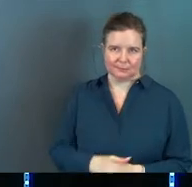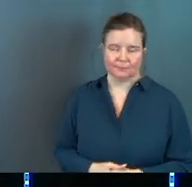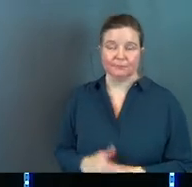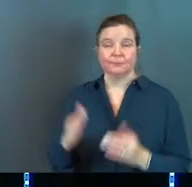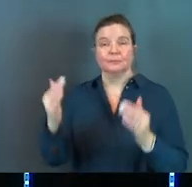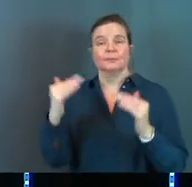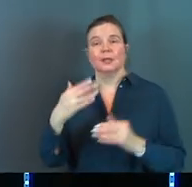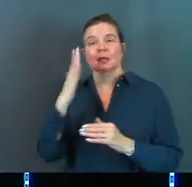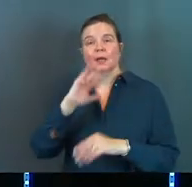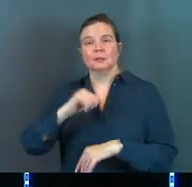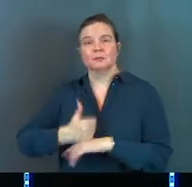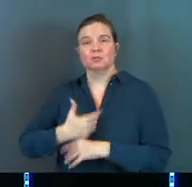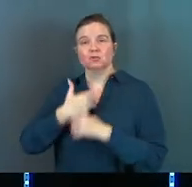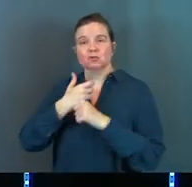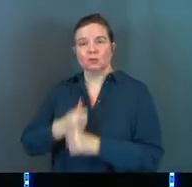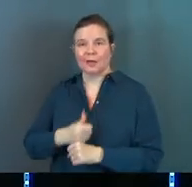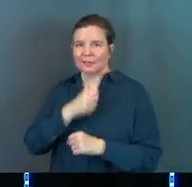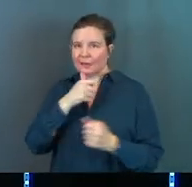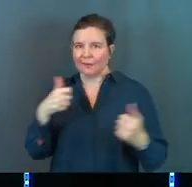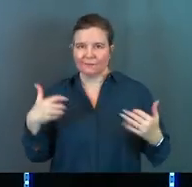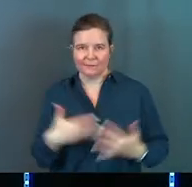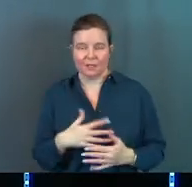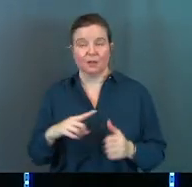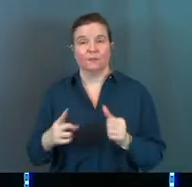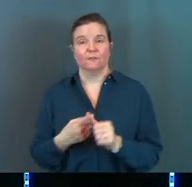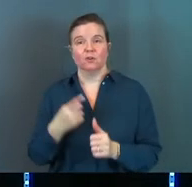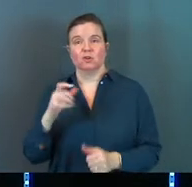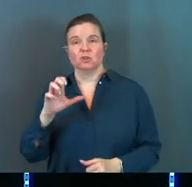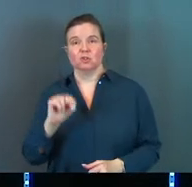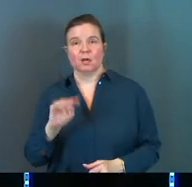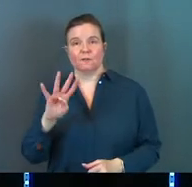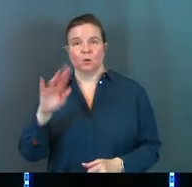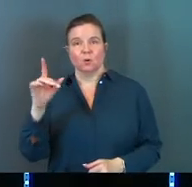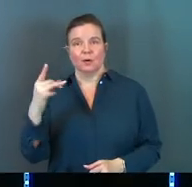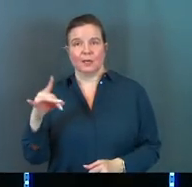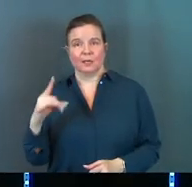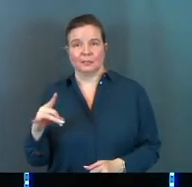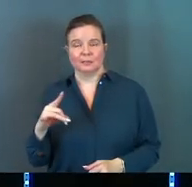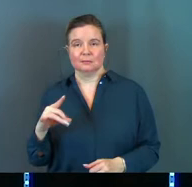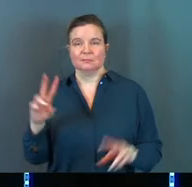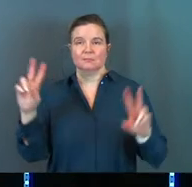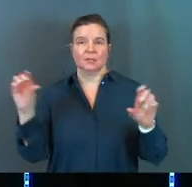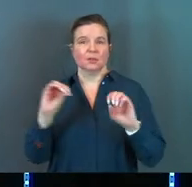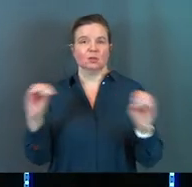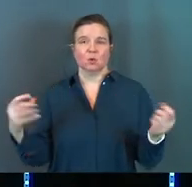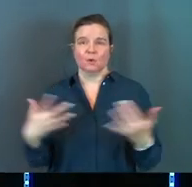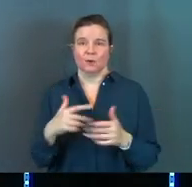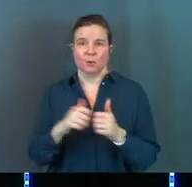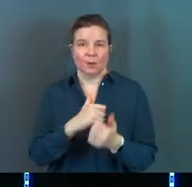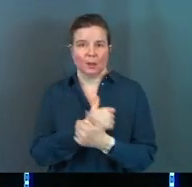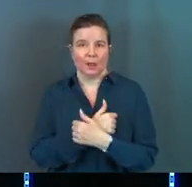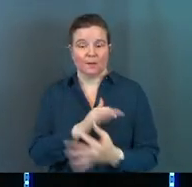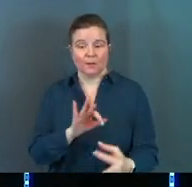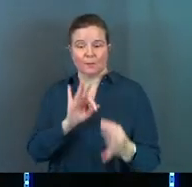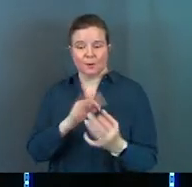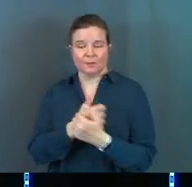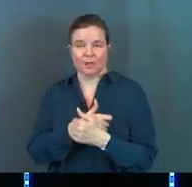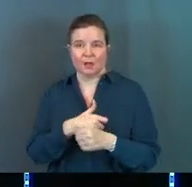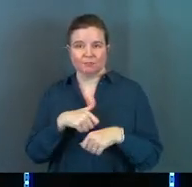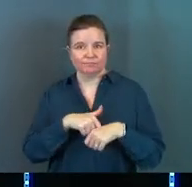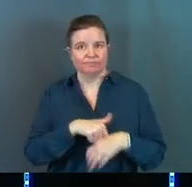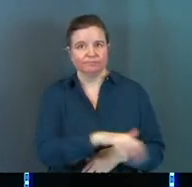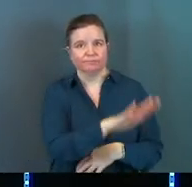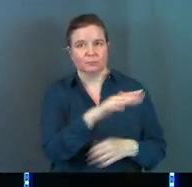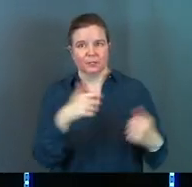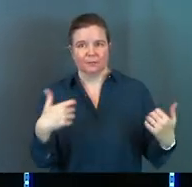Next, God builds trust, not fear. 1 John 4, 18. There is no fear in love, but perfect love drives out fear. Because fear has